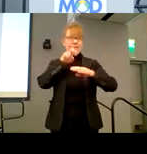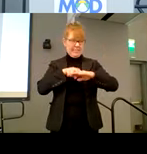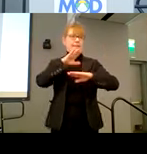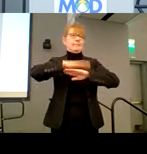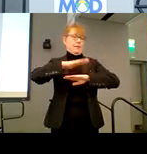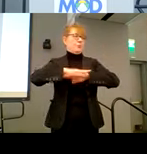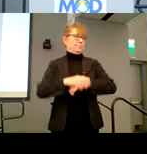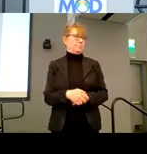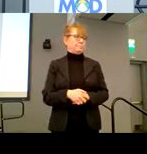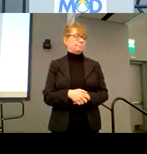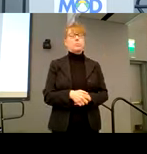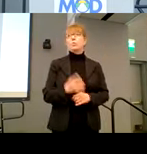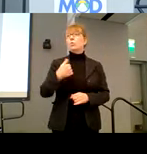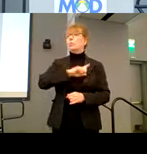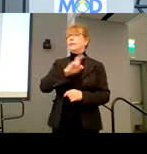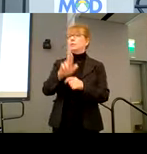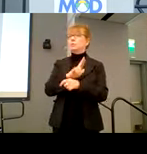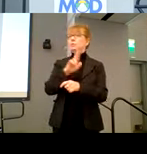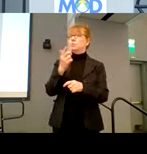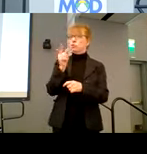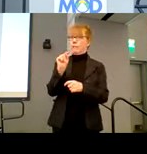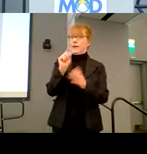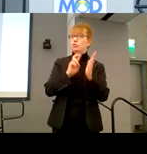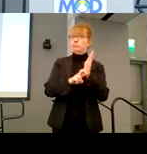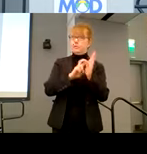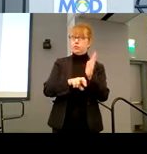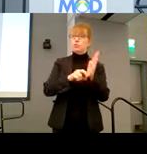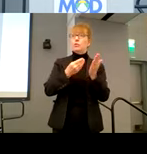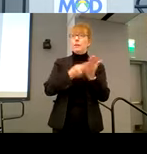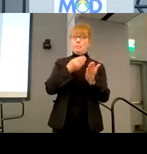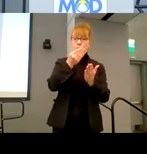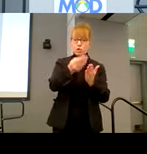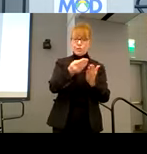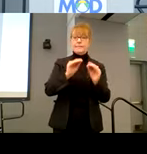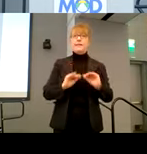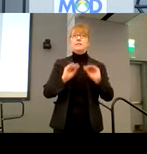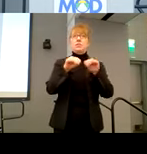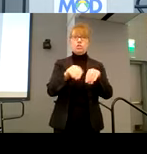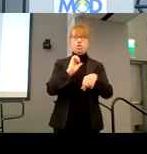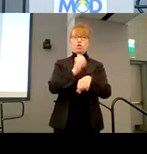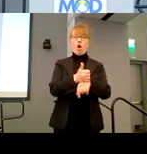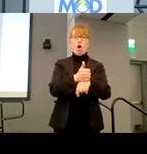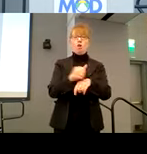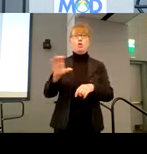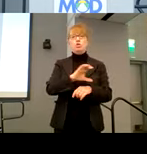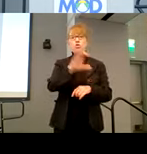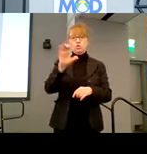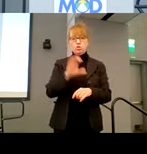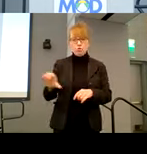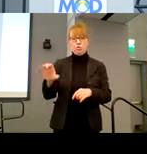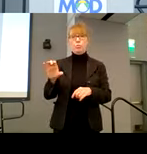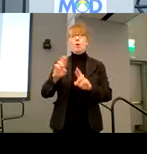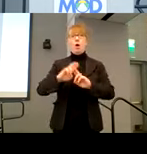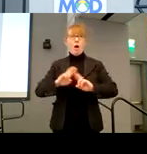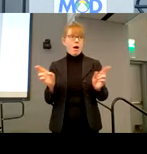the grant to, uh, research and purchase and install, uh, zoom optimized equipment